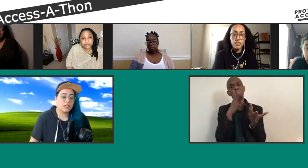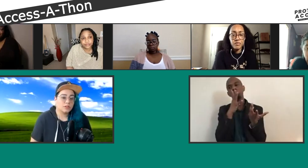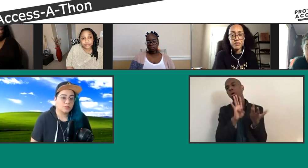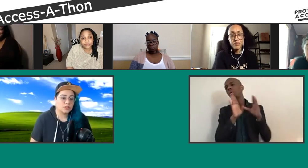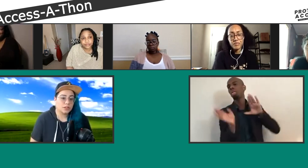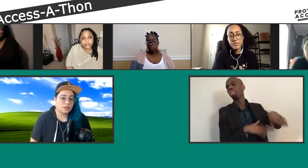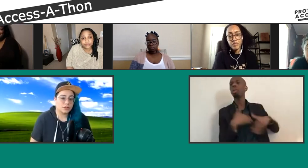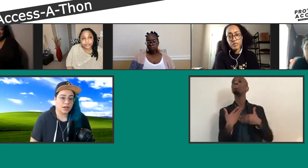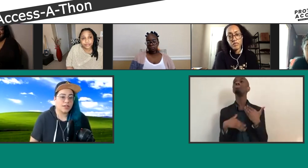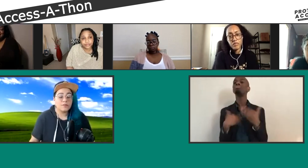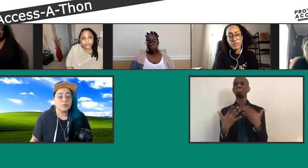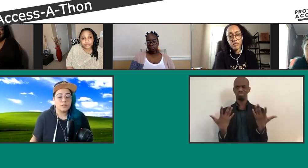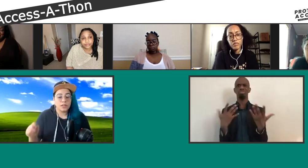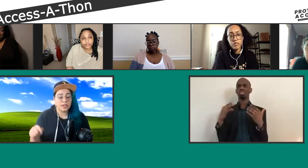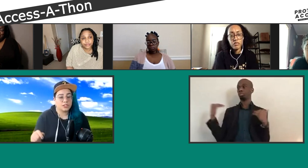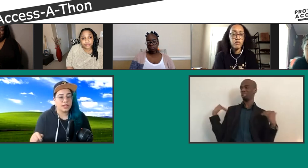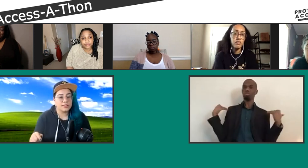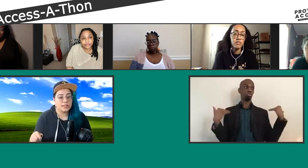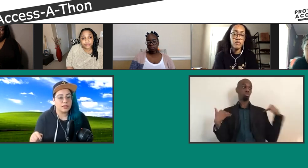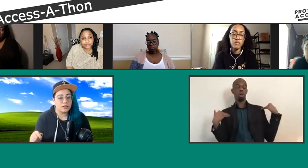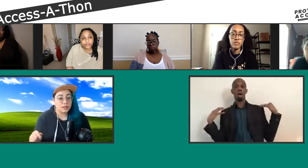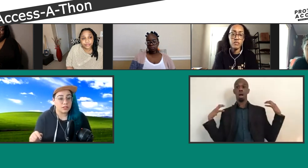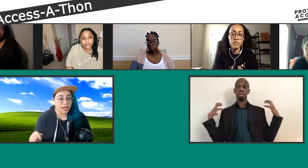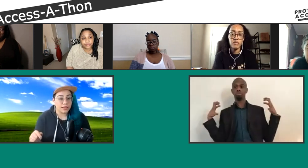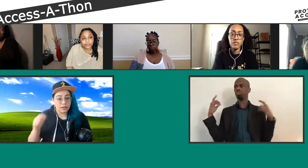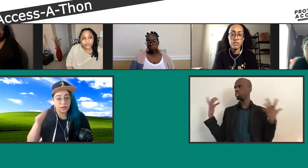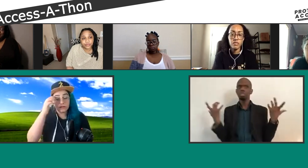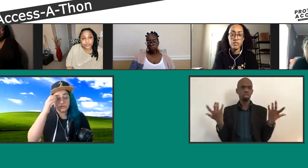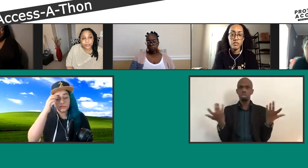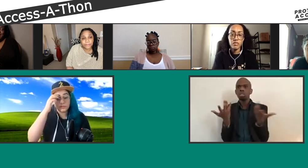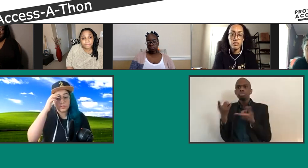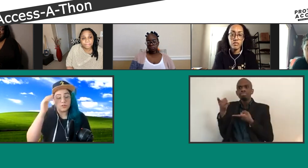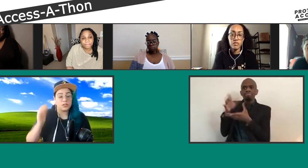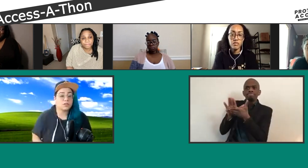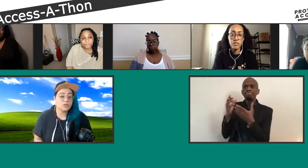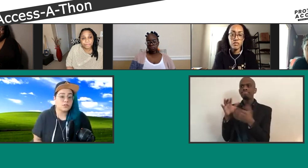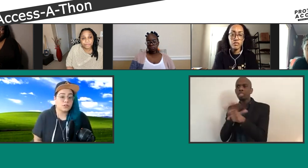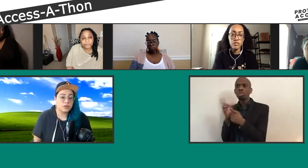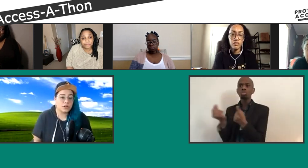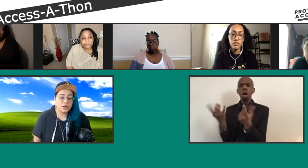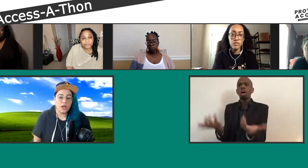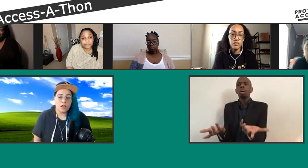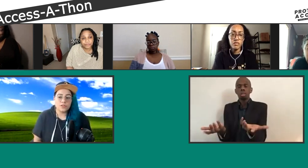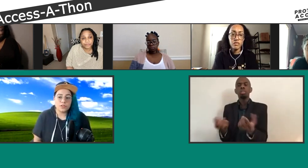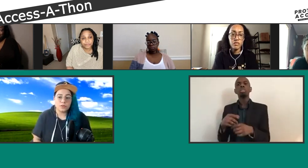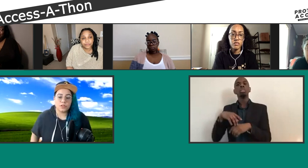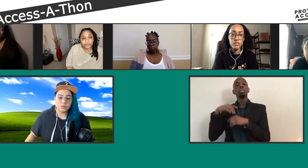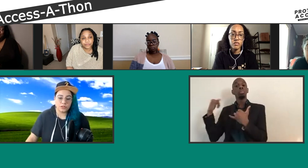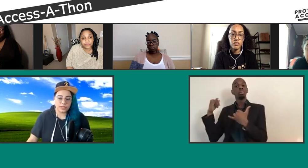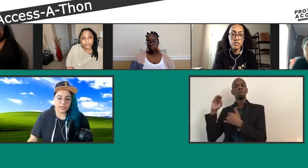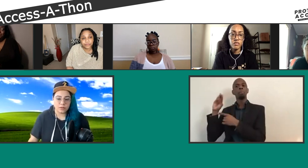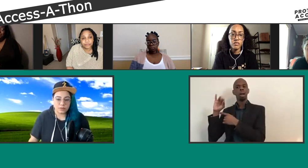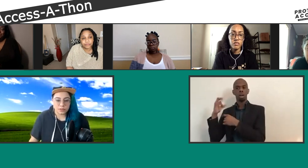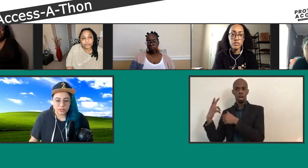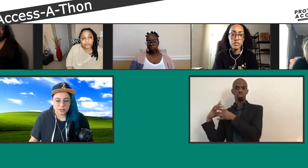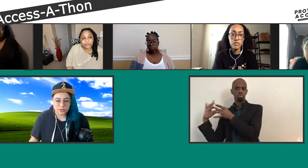Thank you so much, Tino. I've put the hashtags in the chat so that you can search those on Twitter. Also, if you